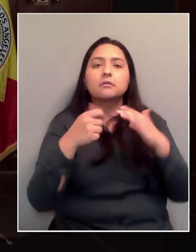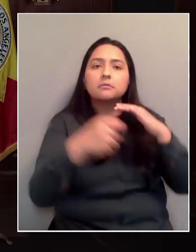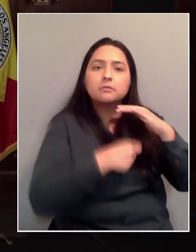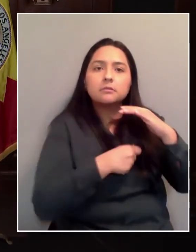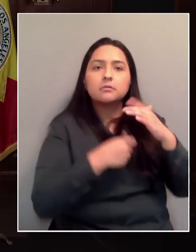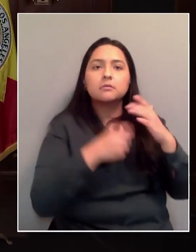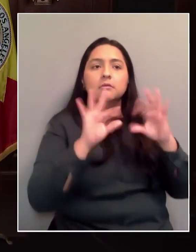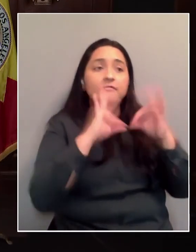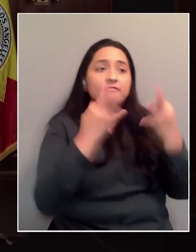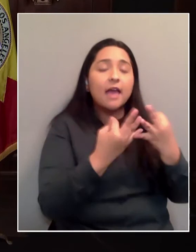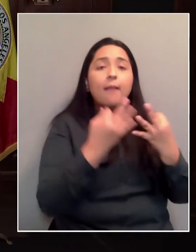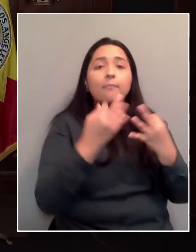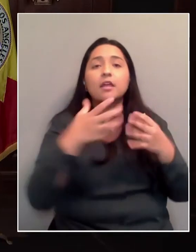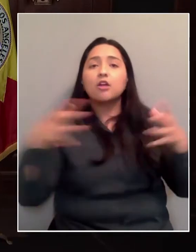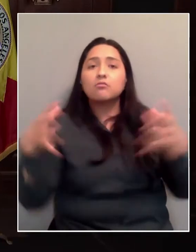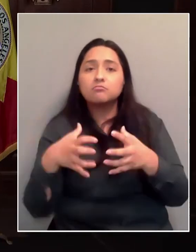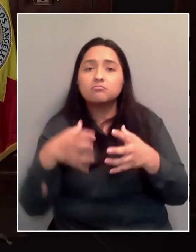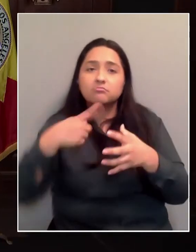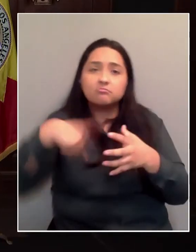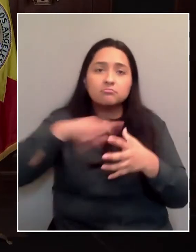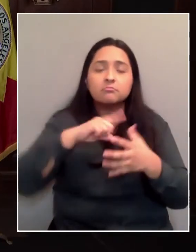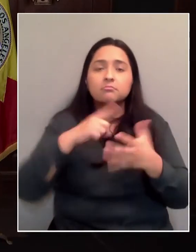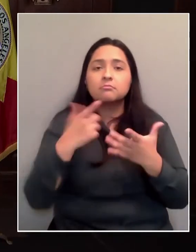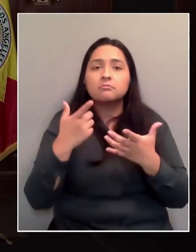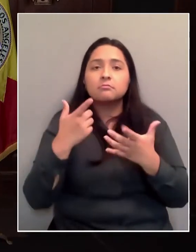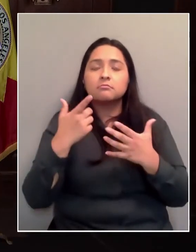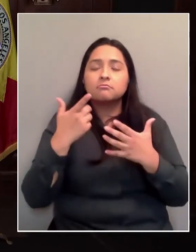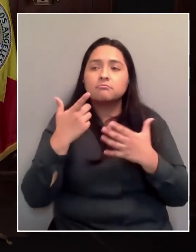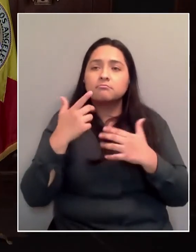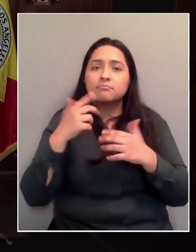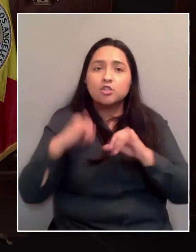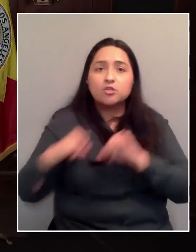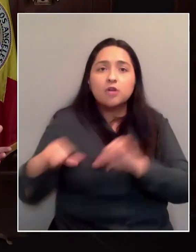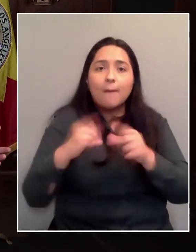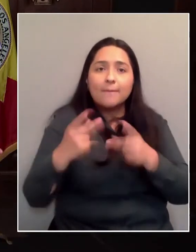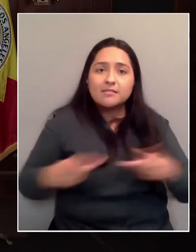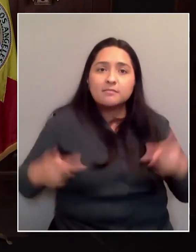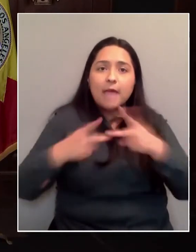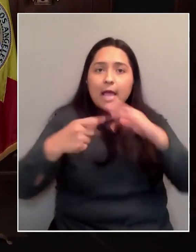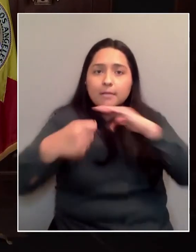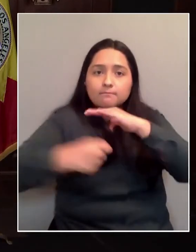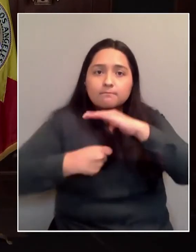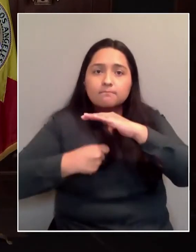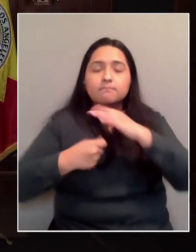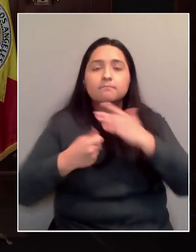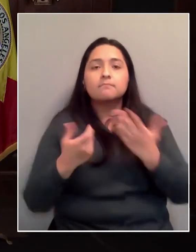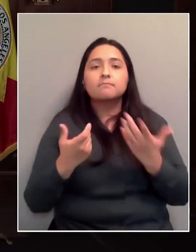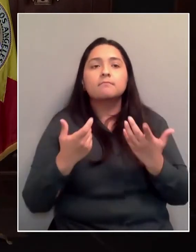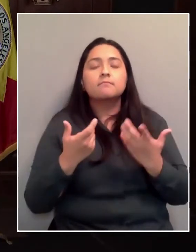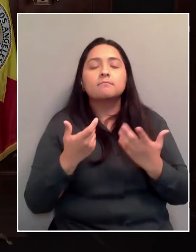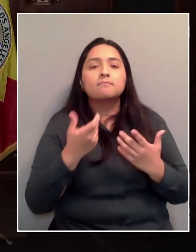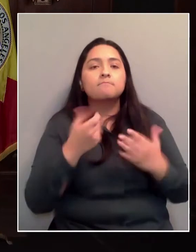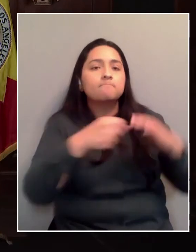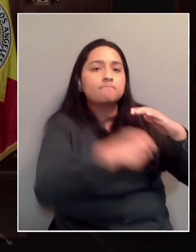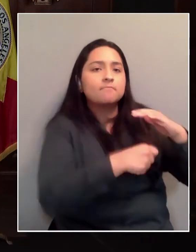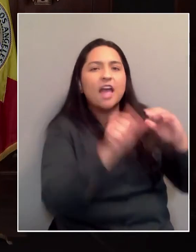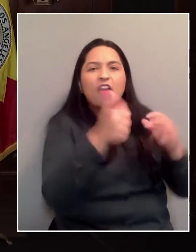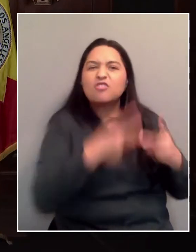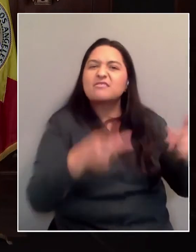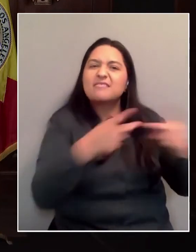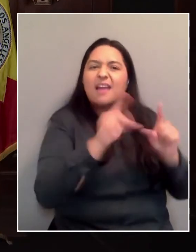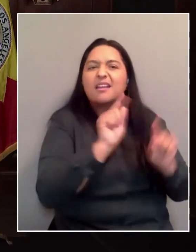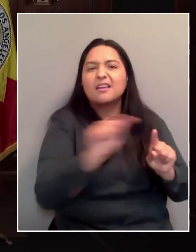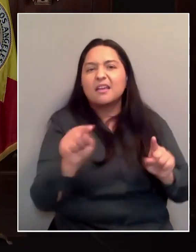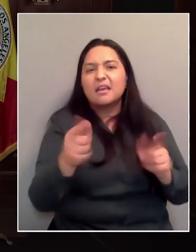homelessness, sharing things like kitchens and common space for some folks who need that while others can be in other settings. So to me